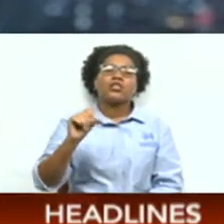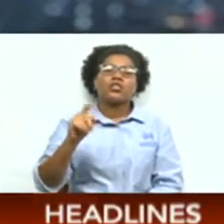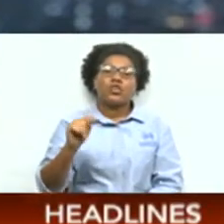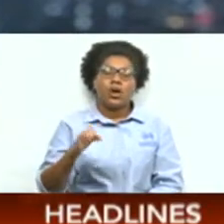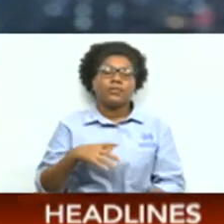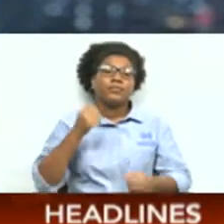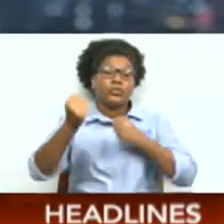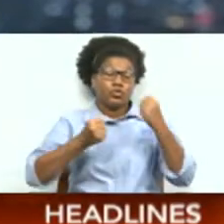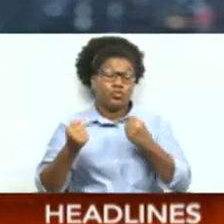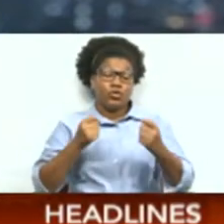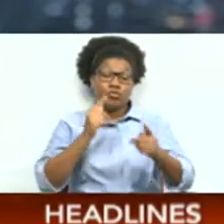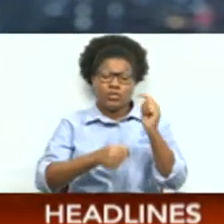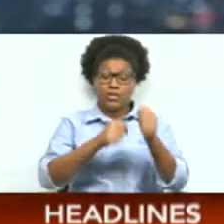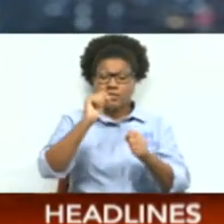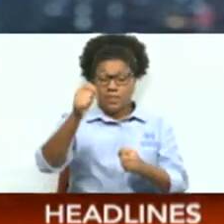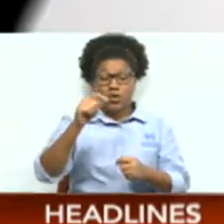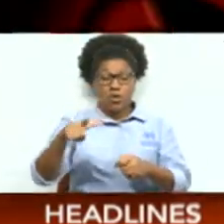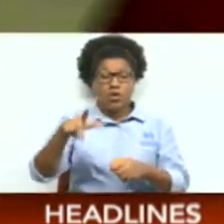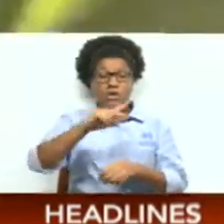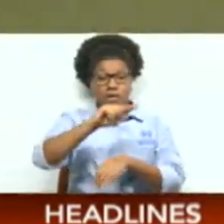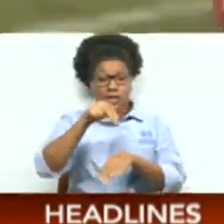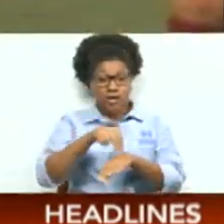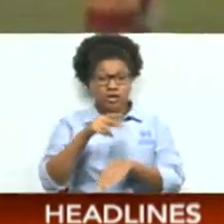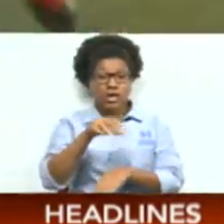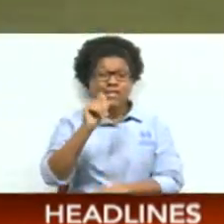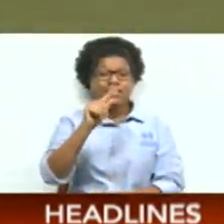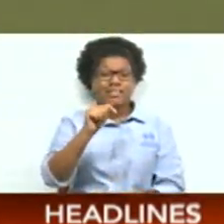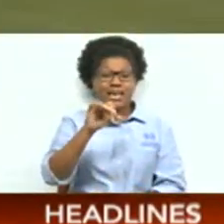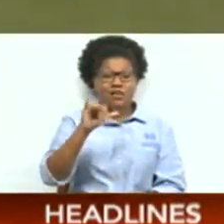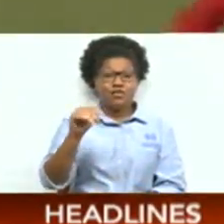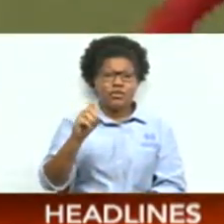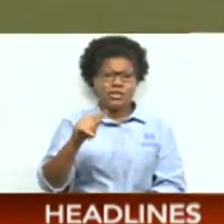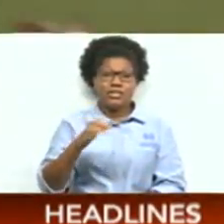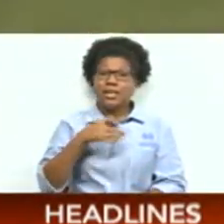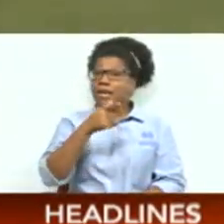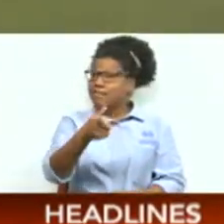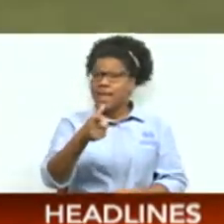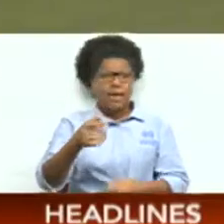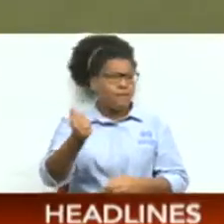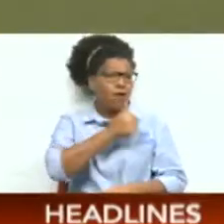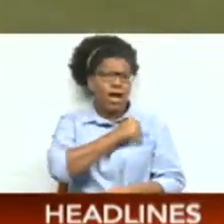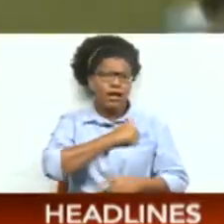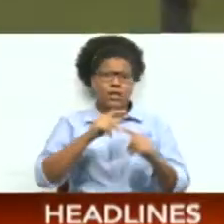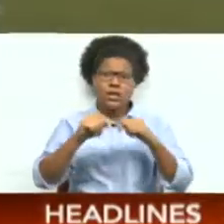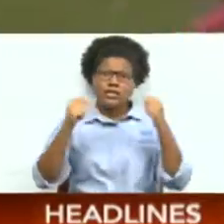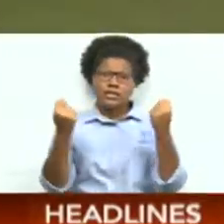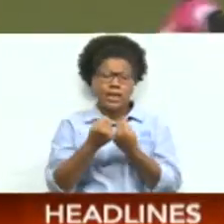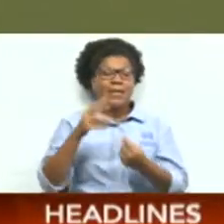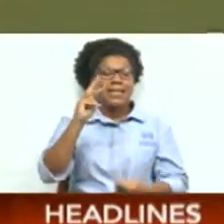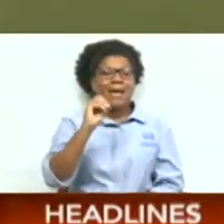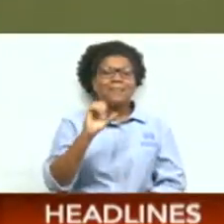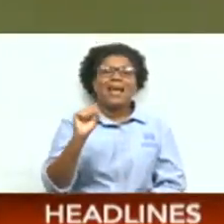in sport, TNT National Tyrese Spicer is on target for Toronto FC in the MLS.